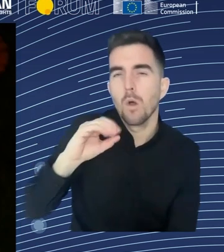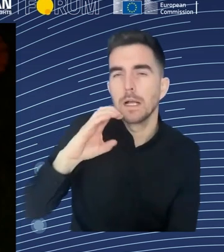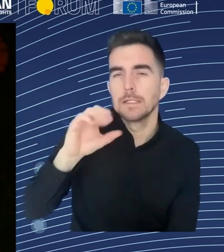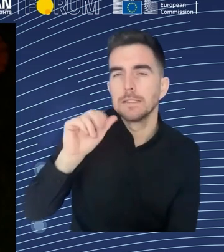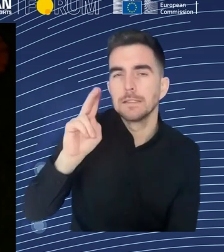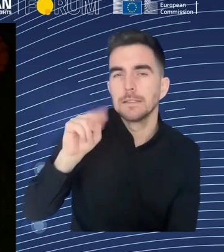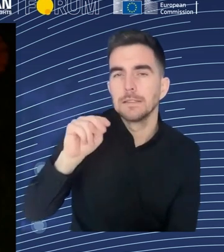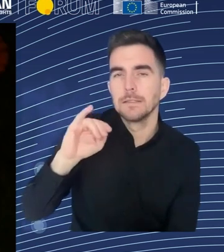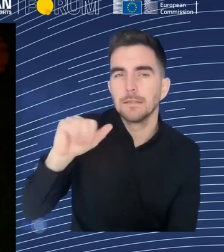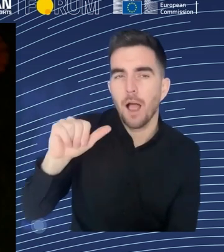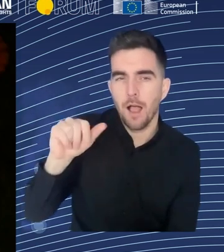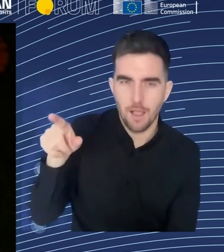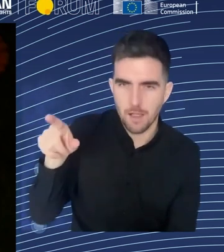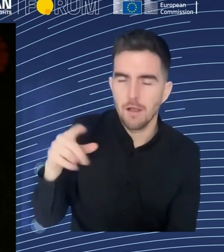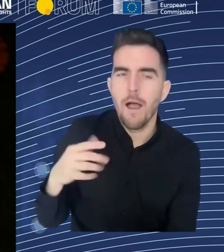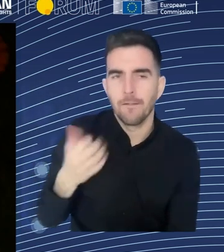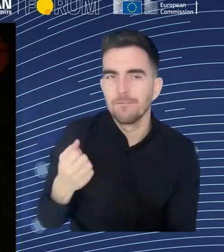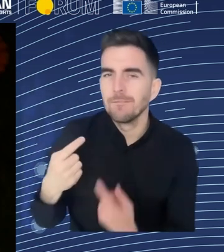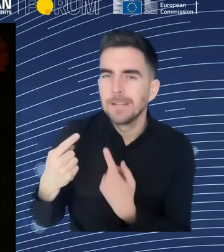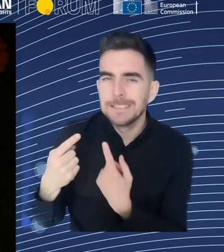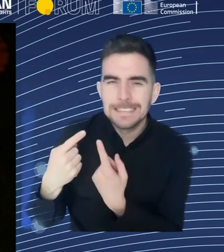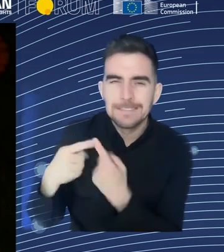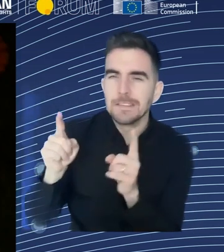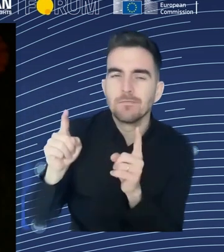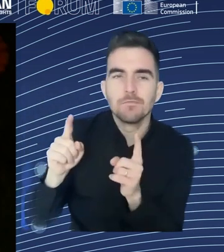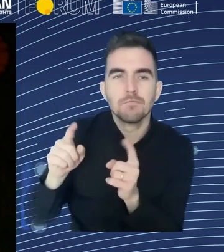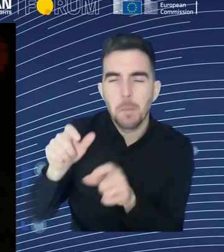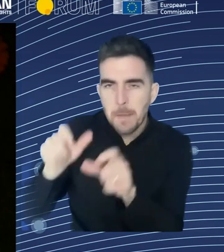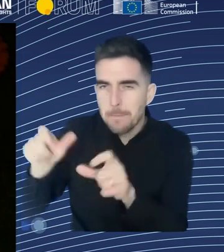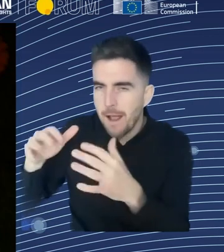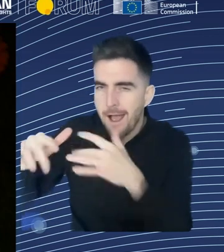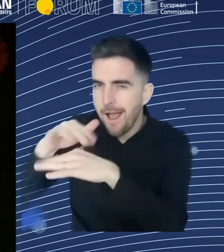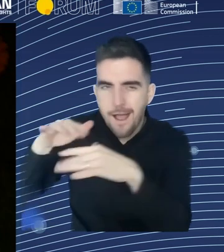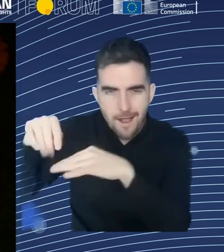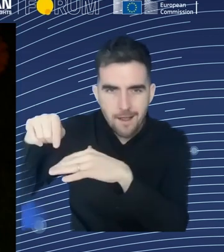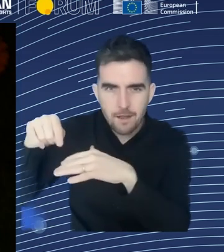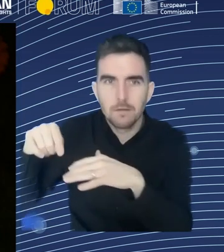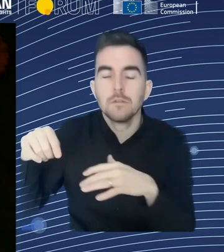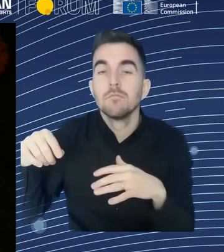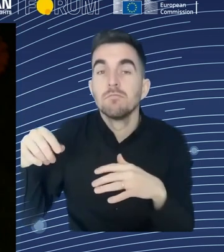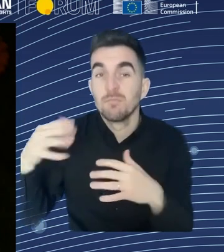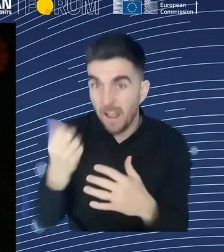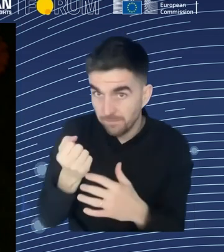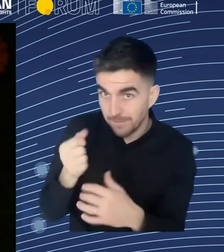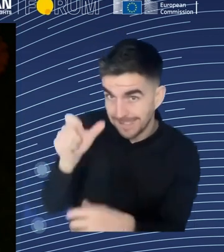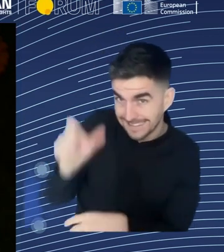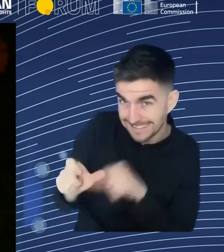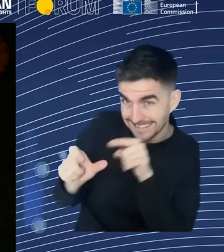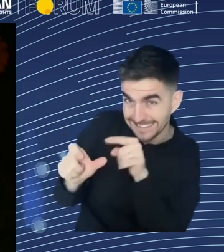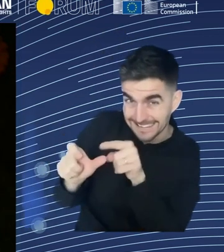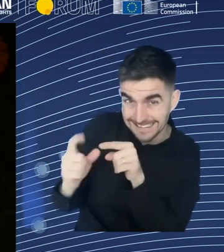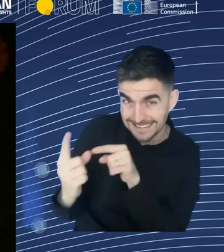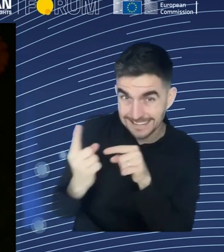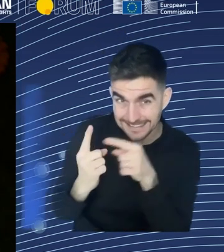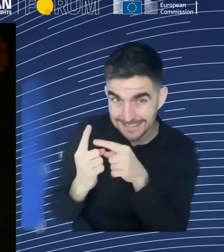and actually, you know, so if I go to work, you know, I don't, my position there is connected to the other, you know, and